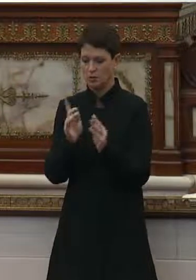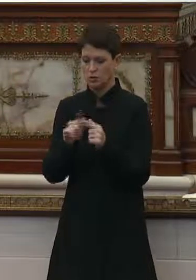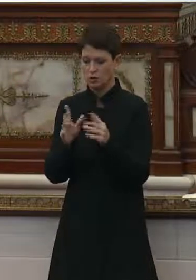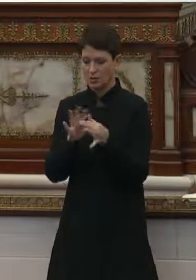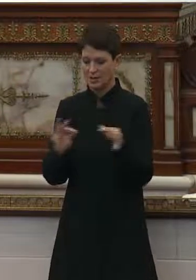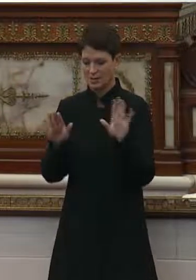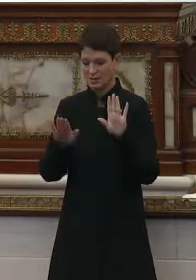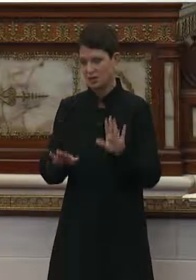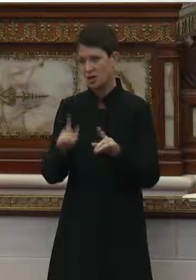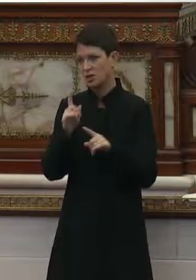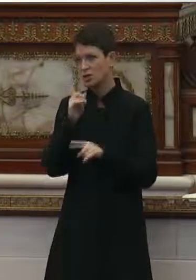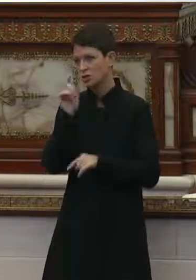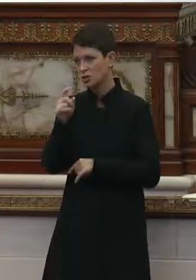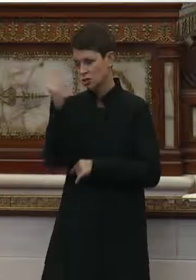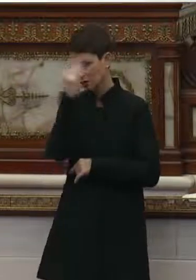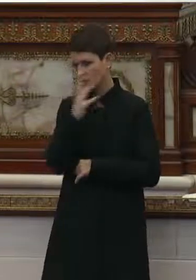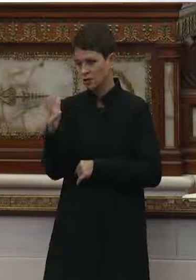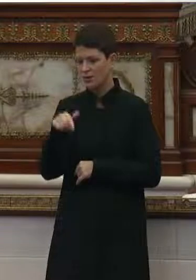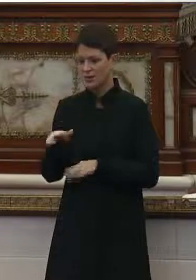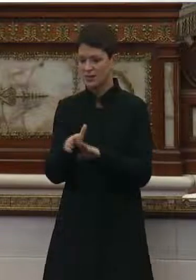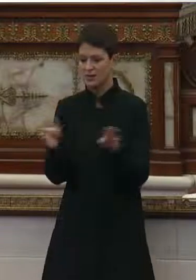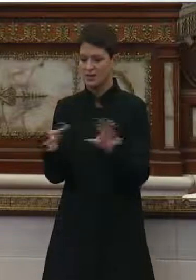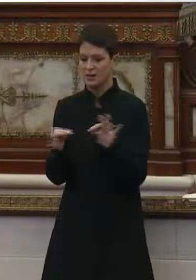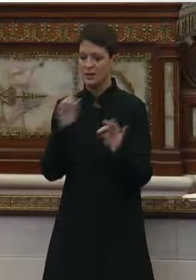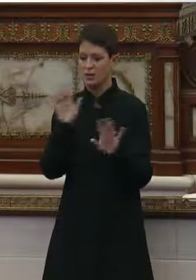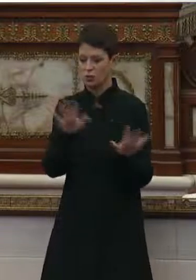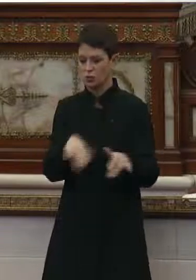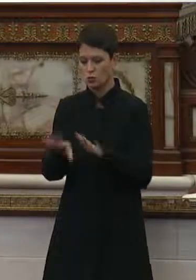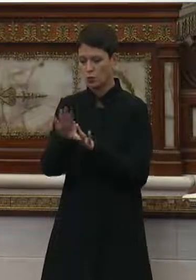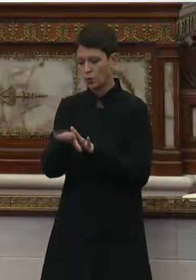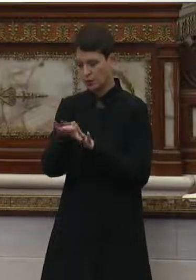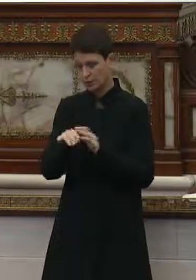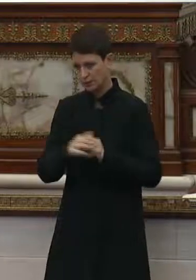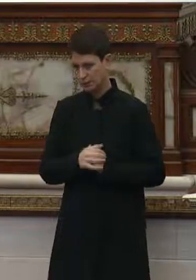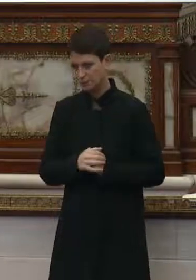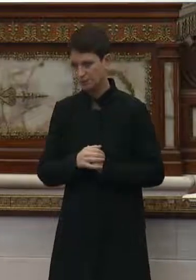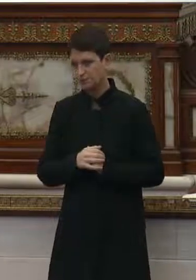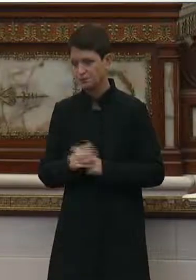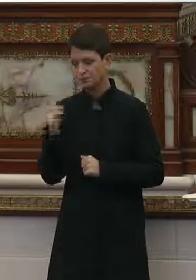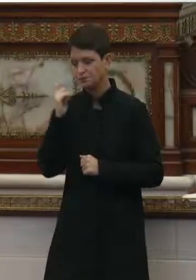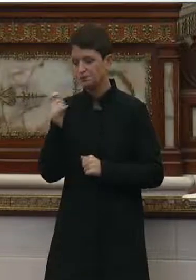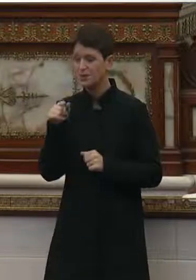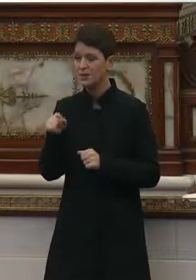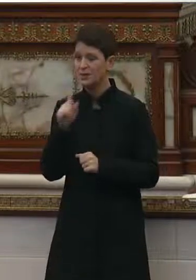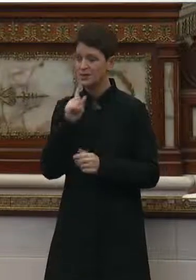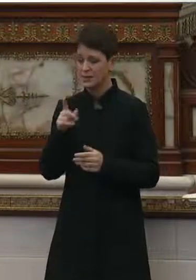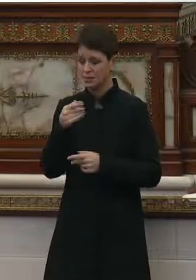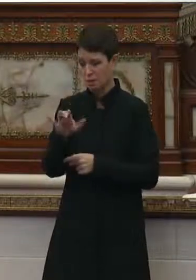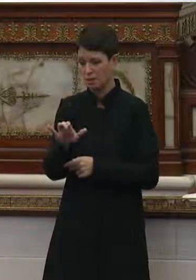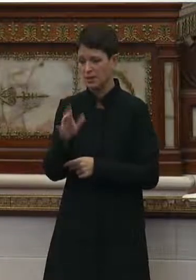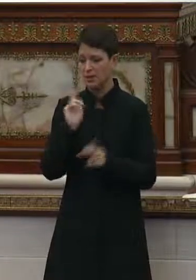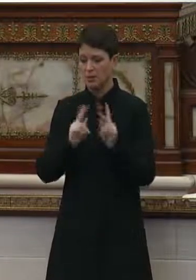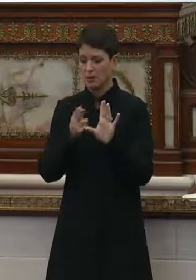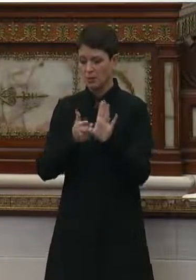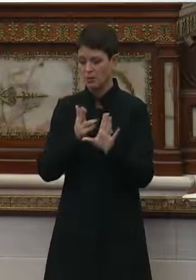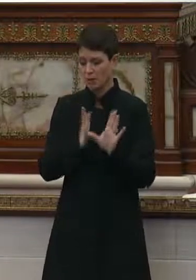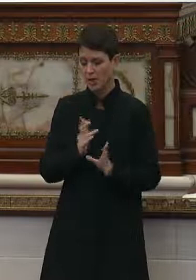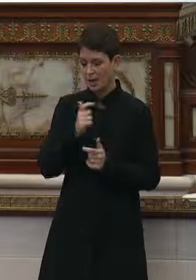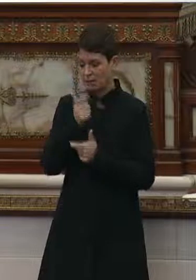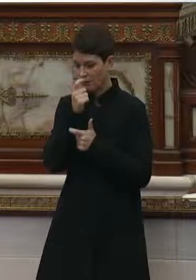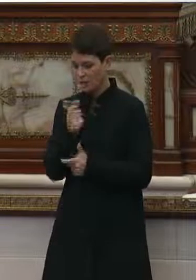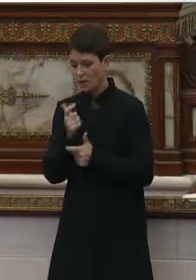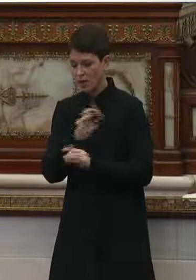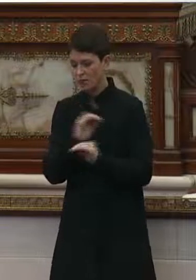should be aware that this public hearing is being recorded. Because the hearing is public, participants and viewers have no